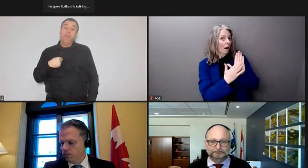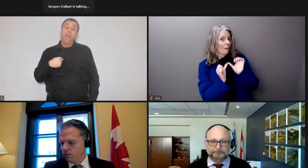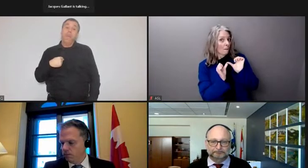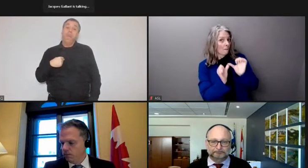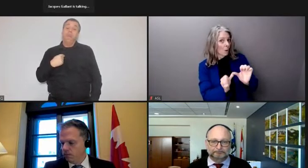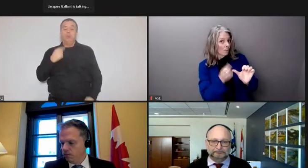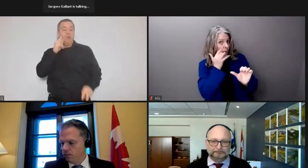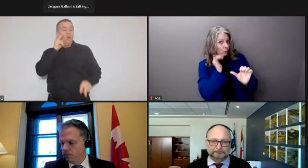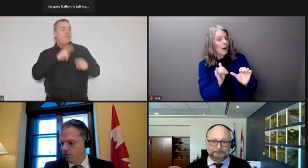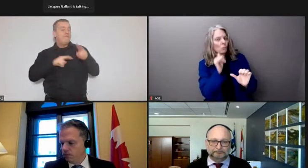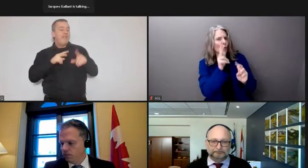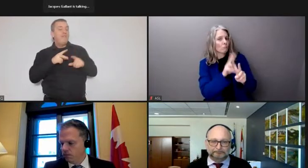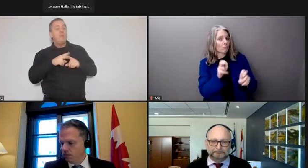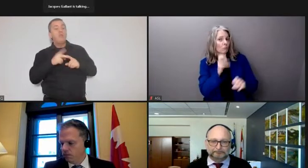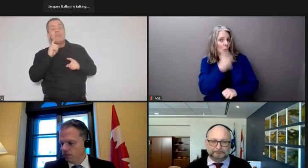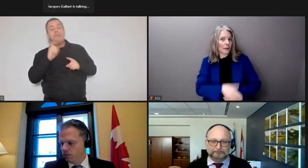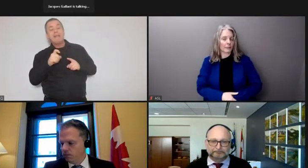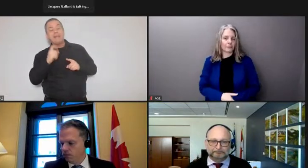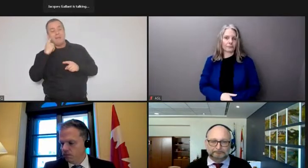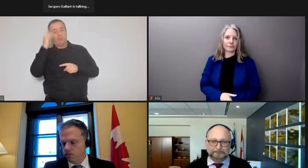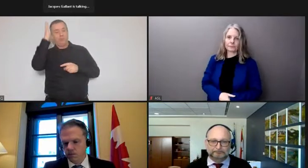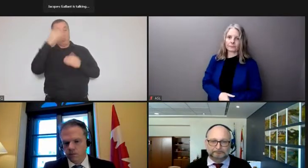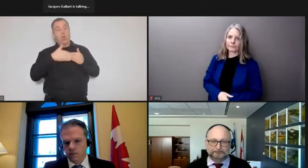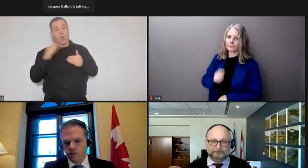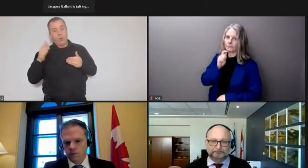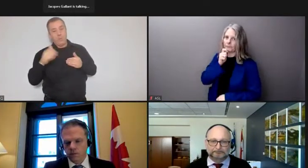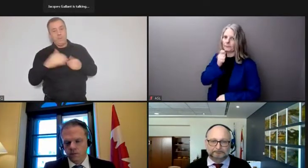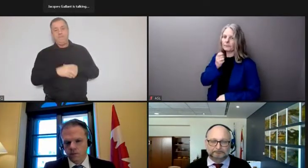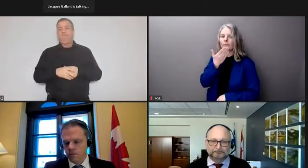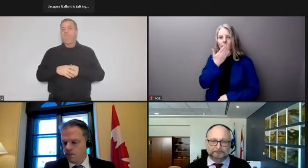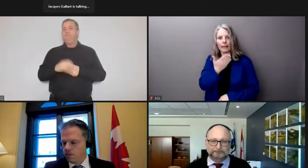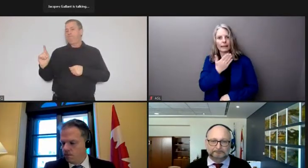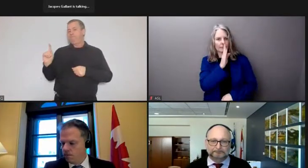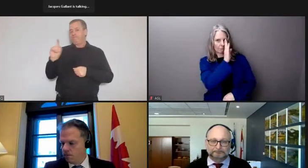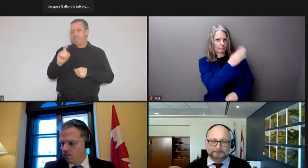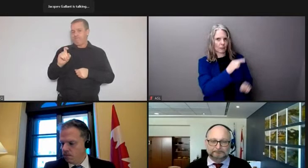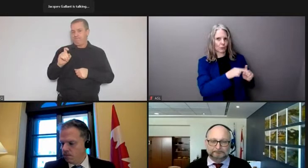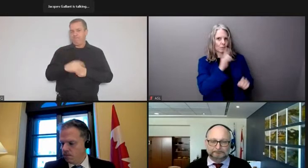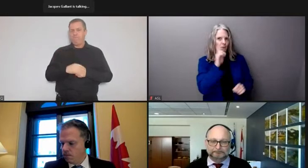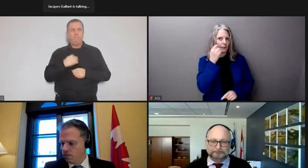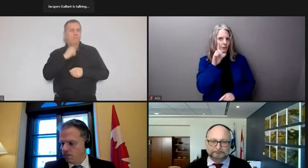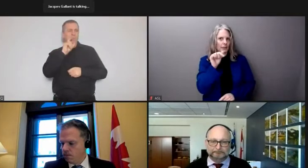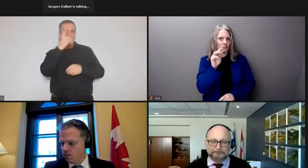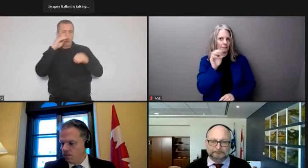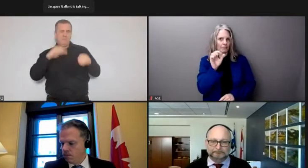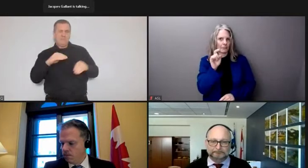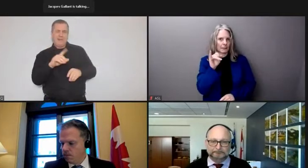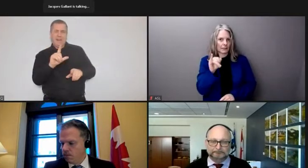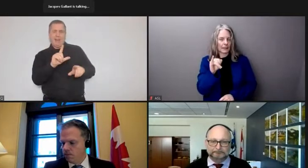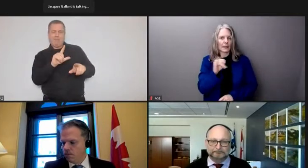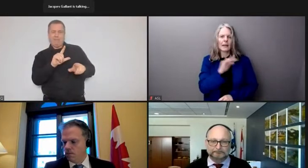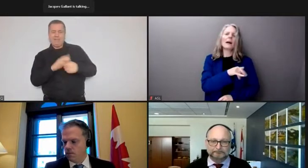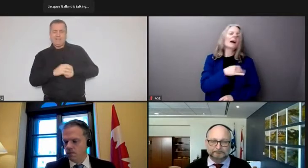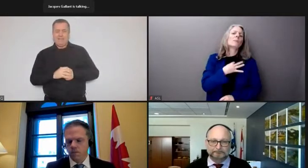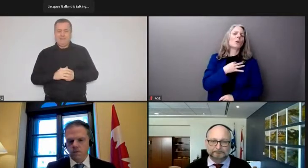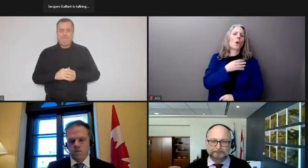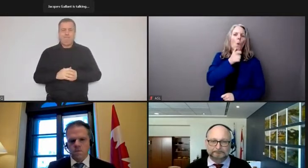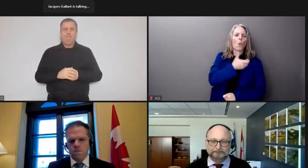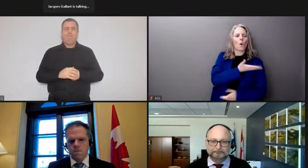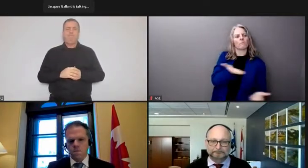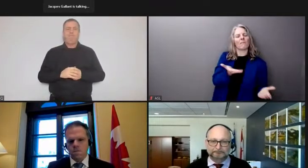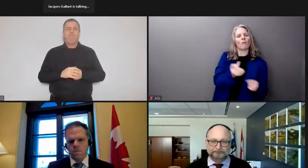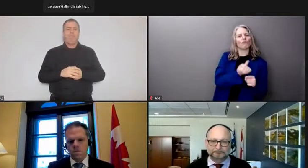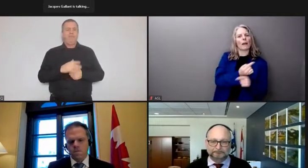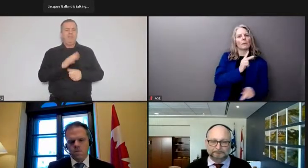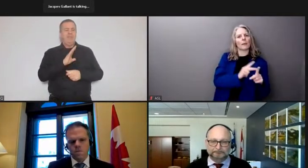thanks and as a follow-up perhaps this is for Minister Lamedi I mean is going to court to get an injunction this seems to have happened